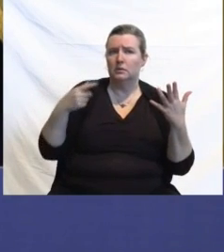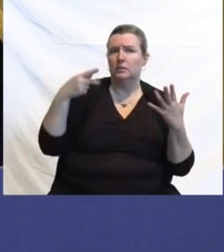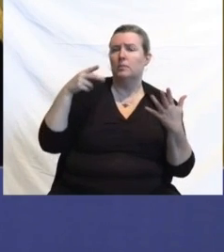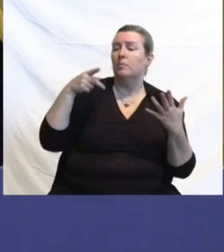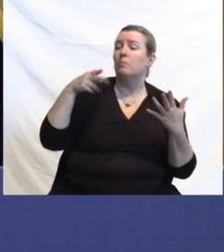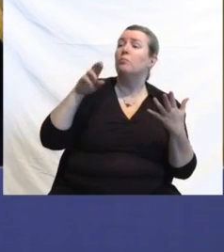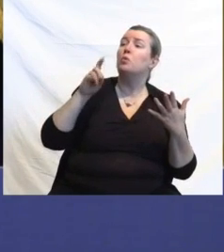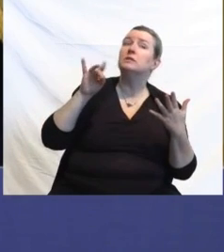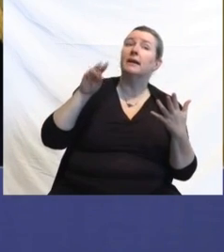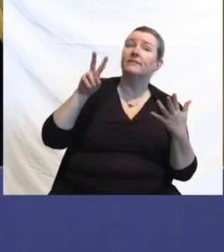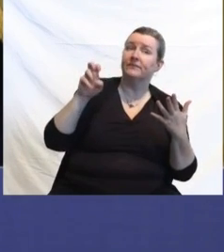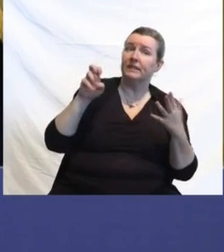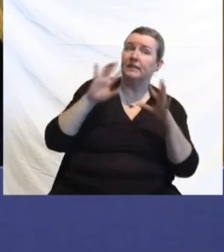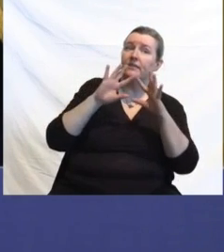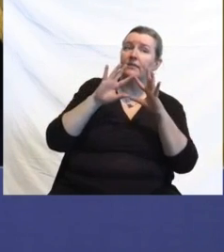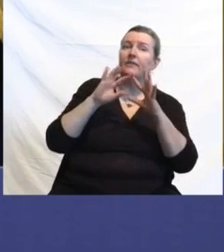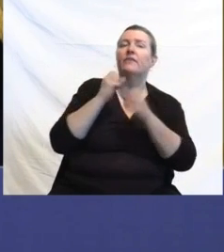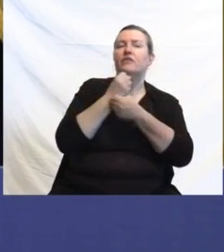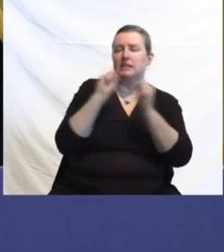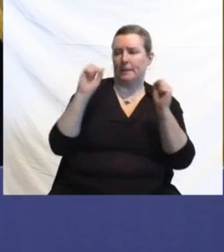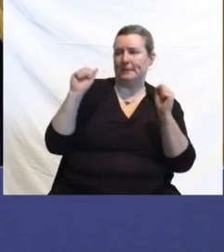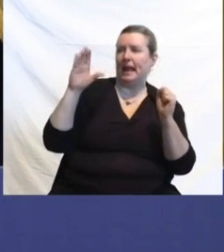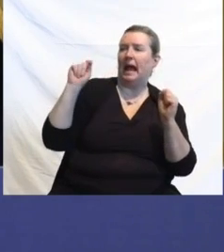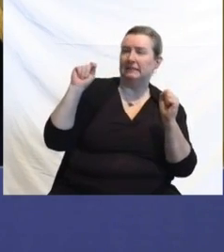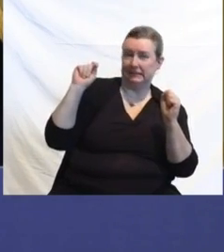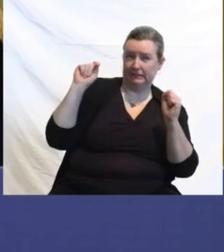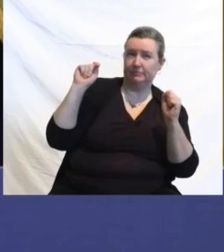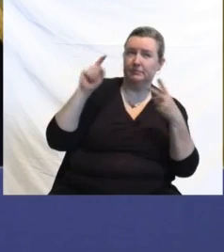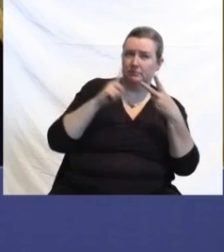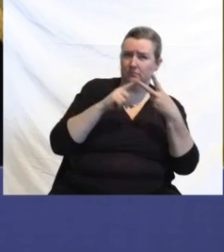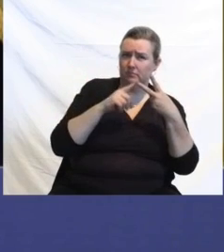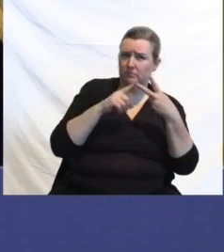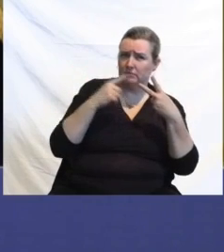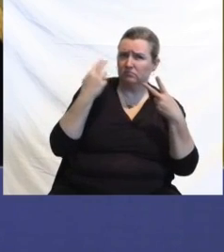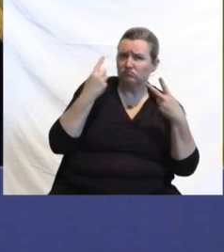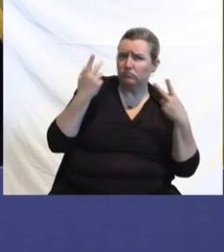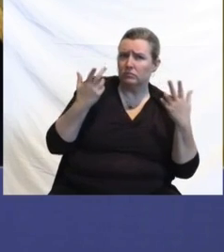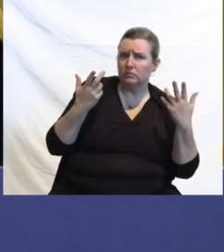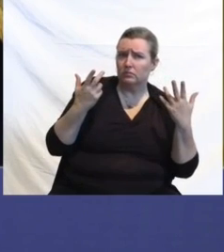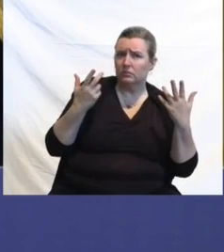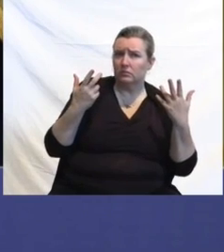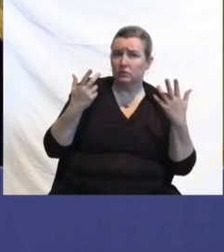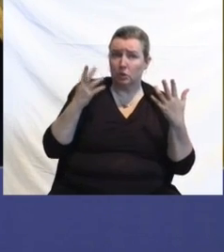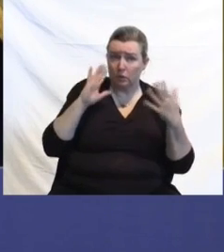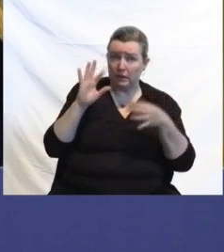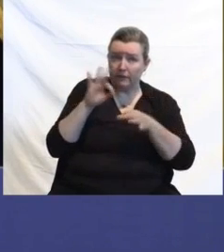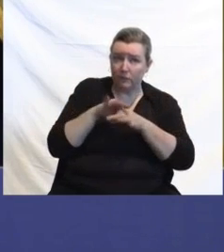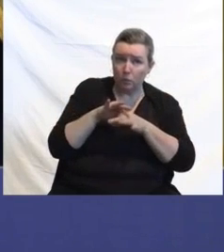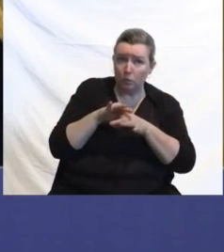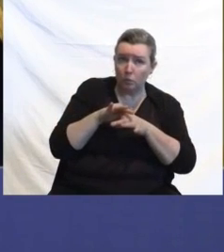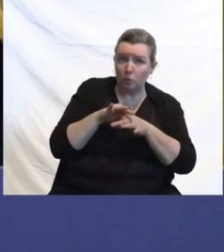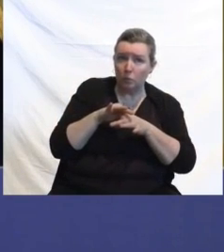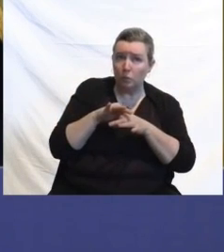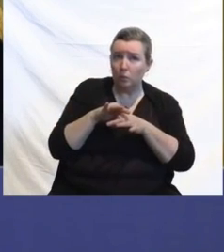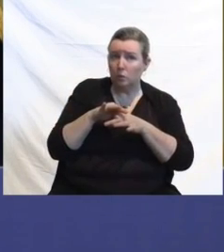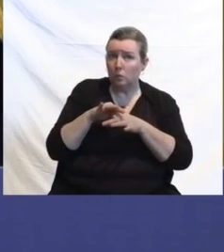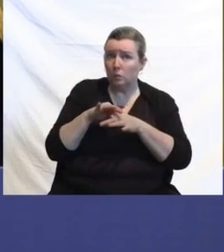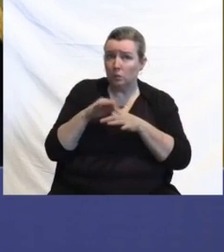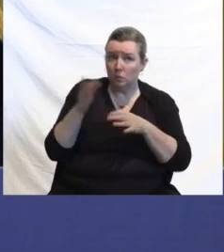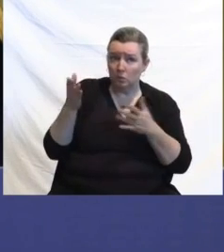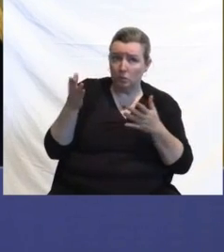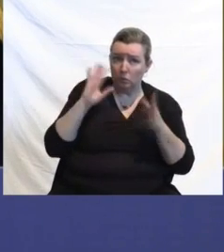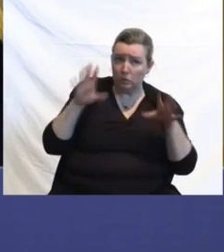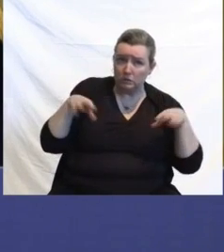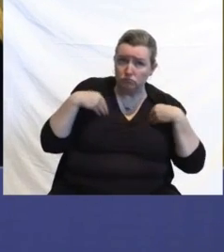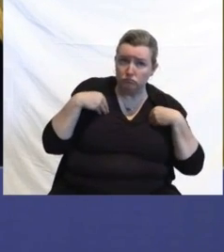in lame duck and if it does, there's the possibility it'll be scaled back. Would it be acceptable to you to simply codify Roe v. Wade into